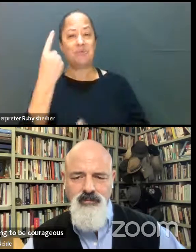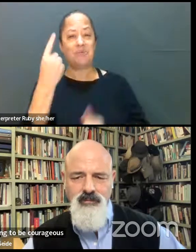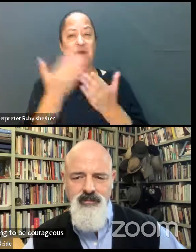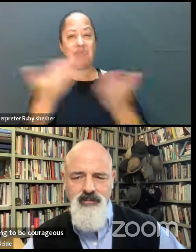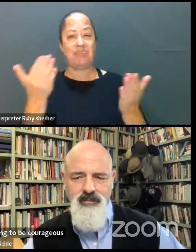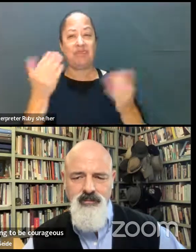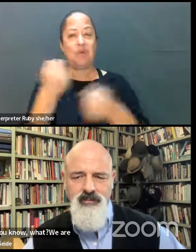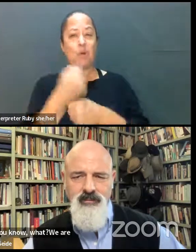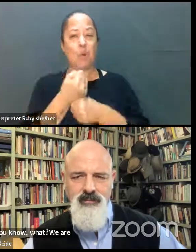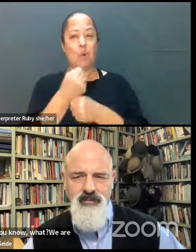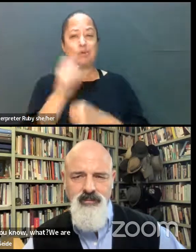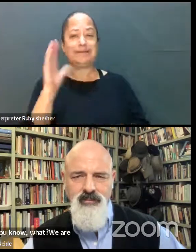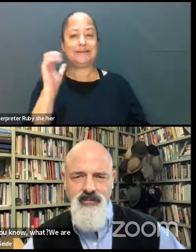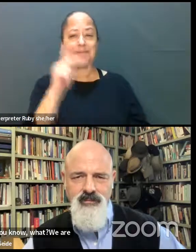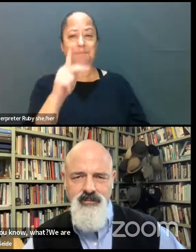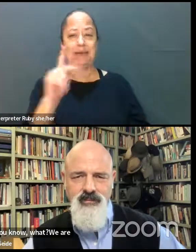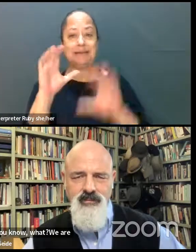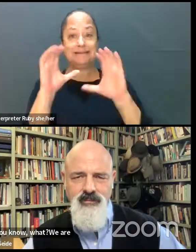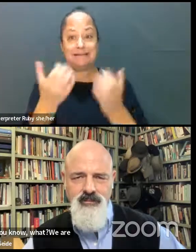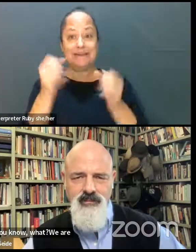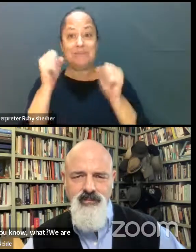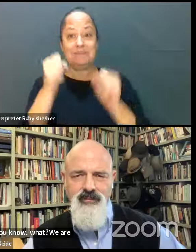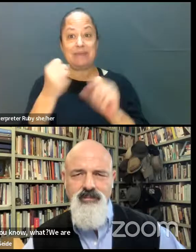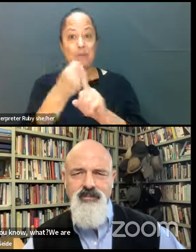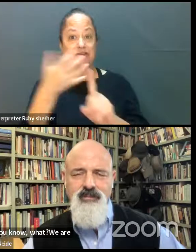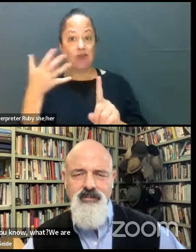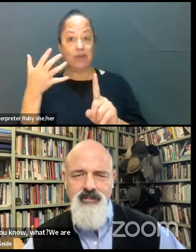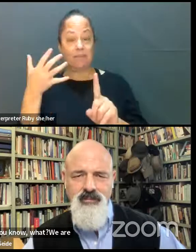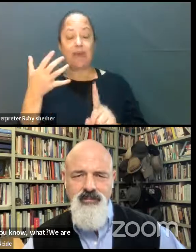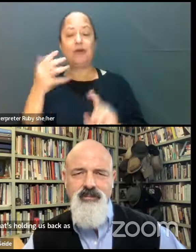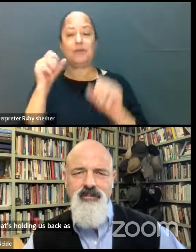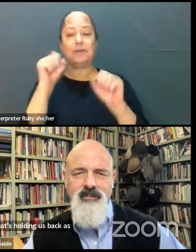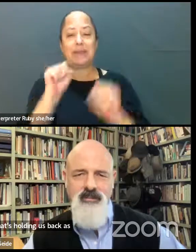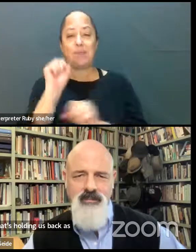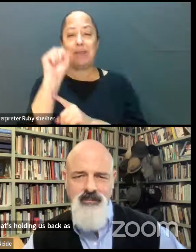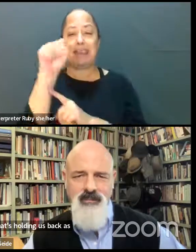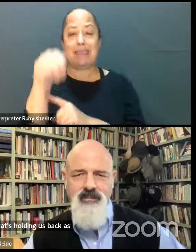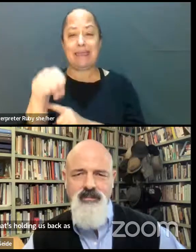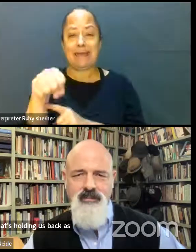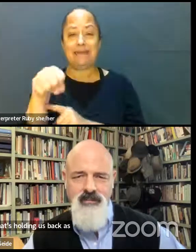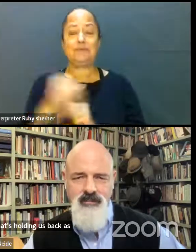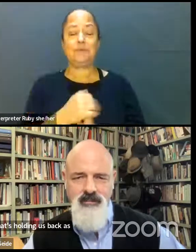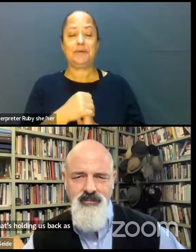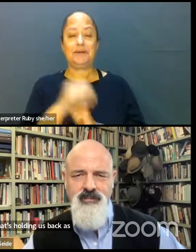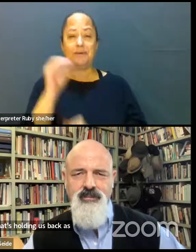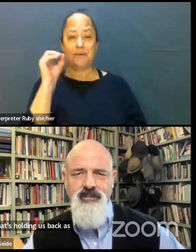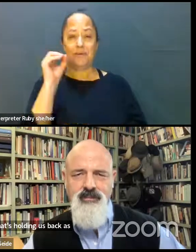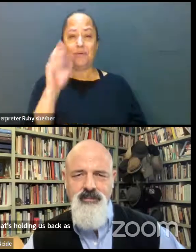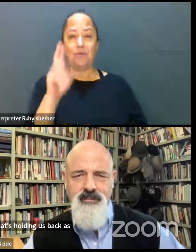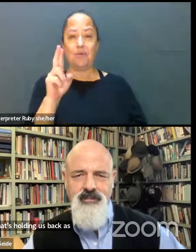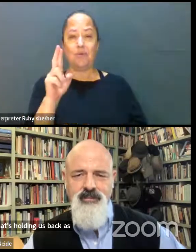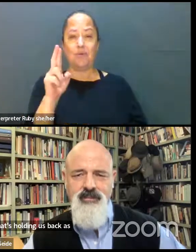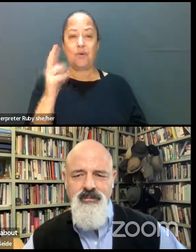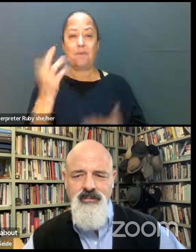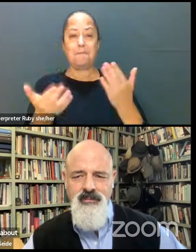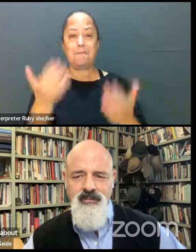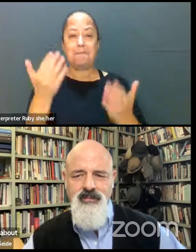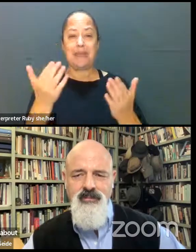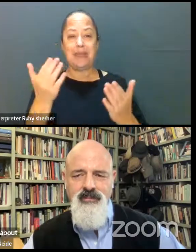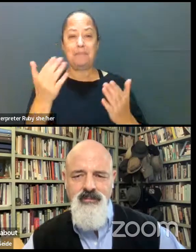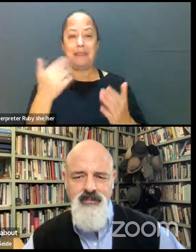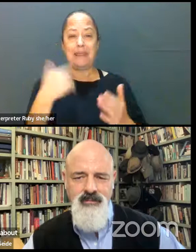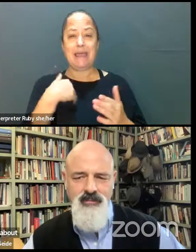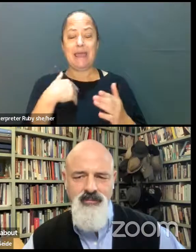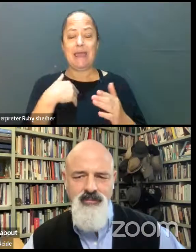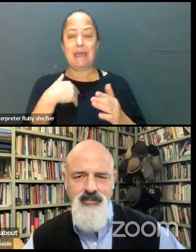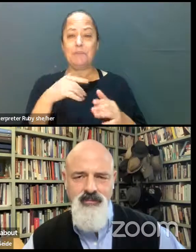us back as a team. Can we talk about it? Can we lean into it? Or, you know, I might be very reserved